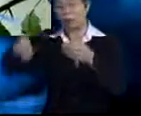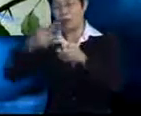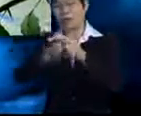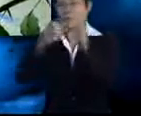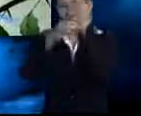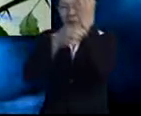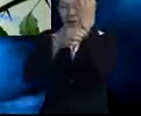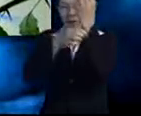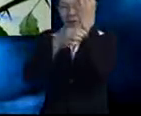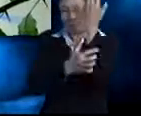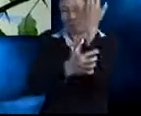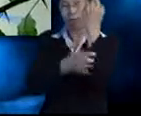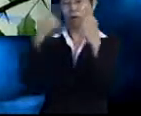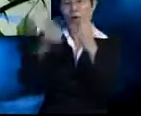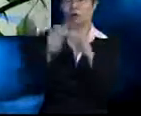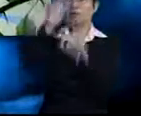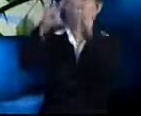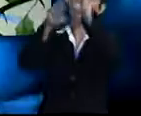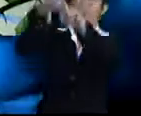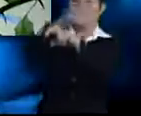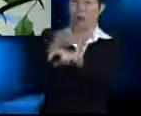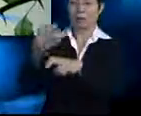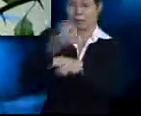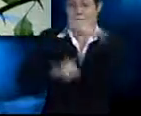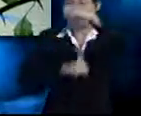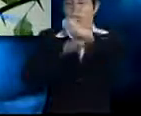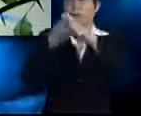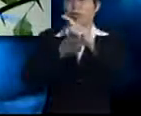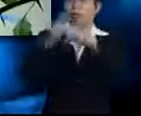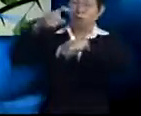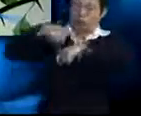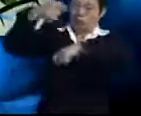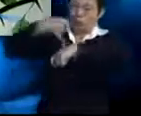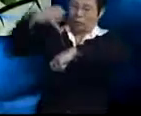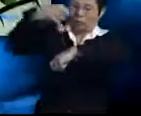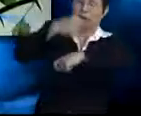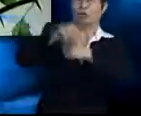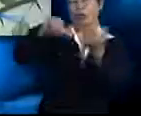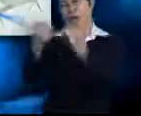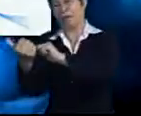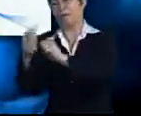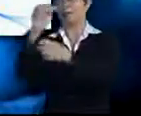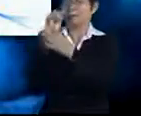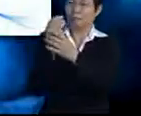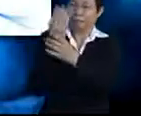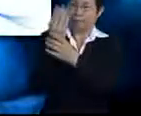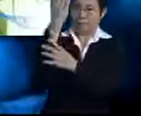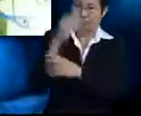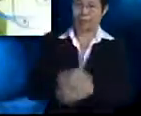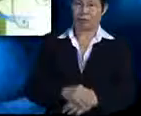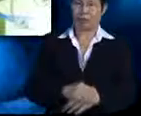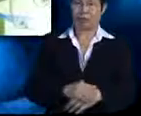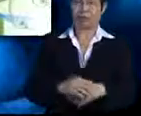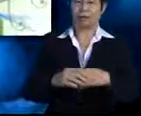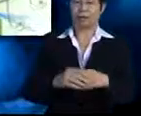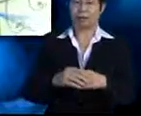The thorns are used to climb and to obtain support by clinging onto other plants. Plants like the bitter